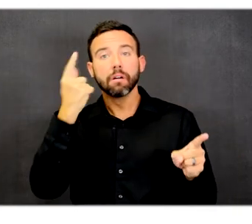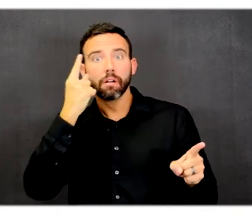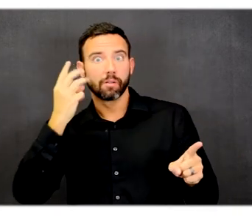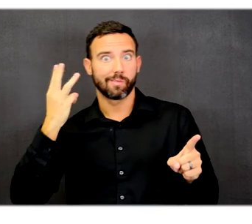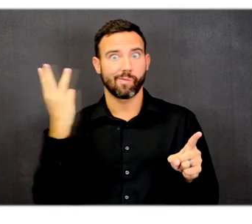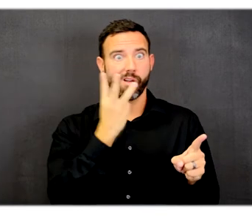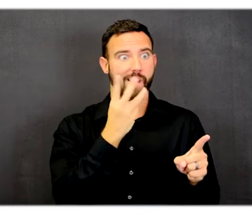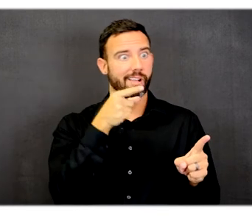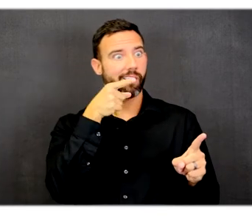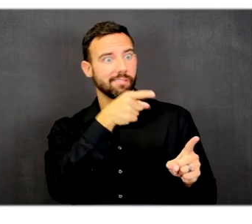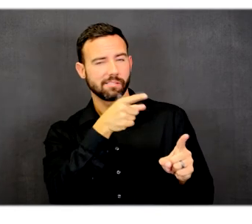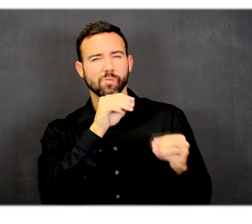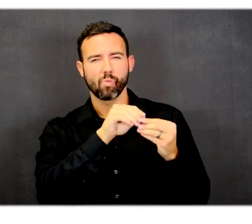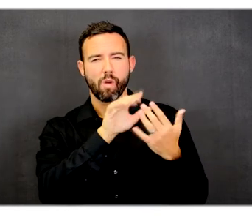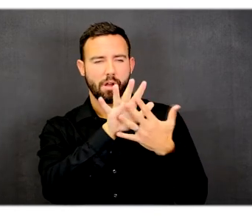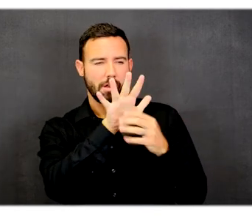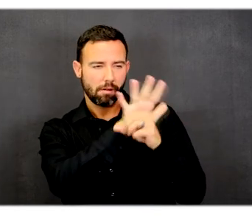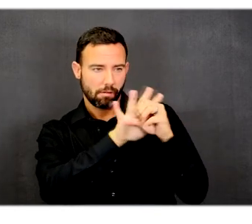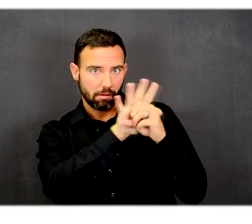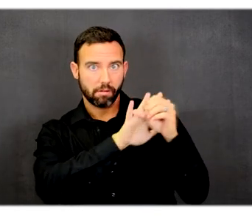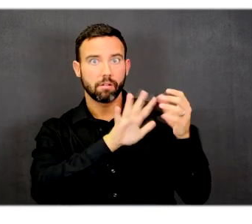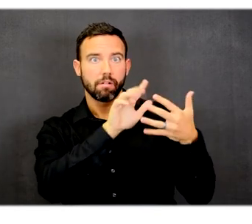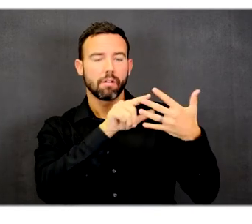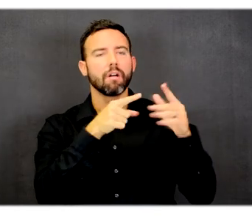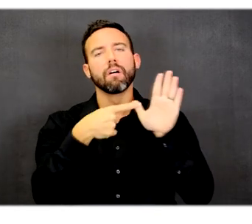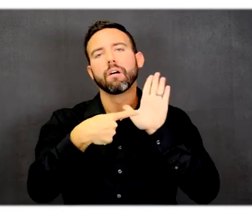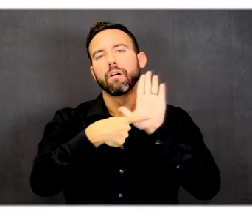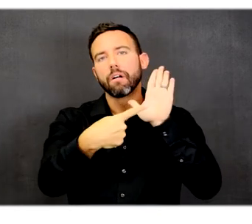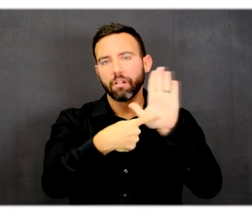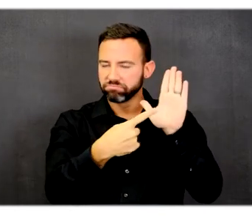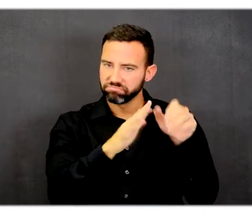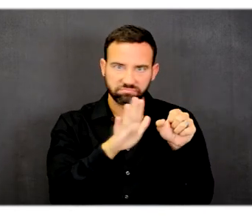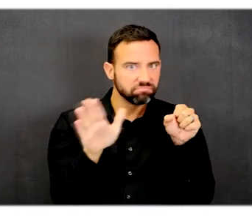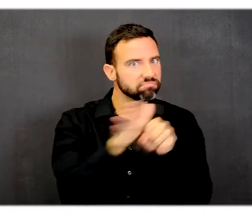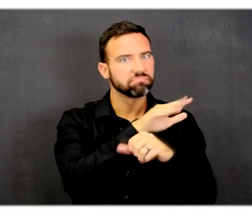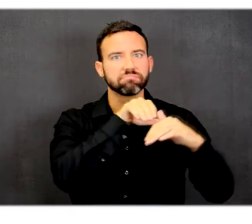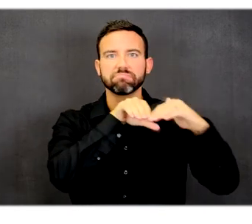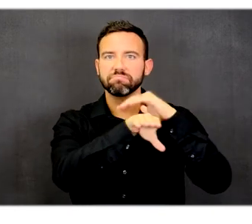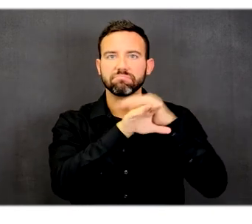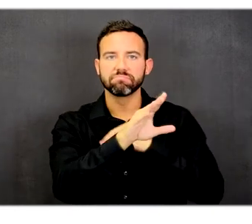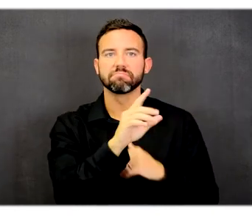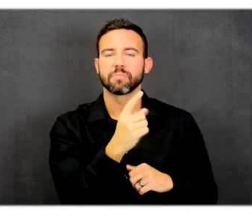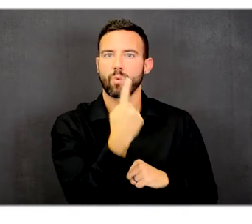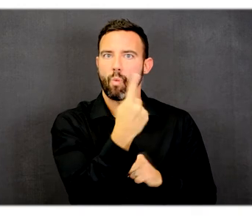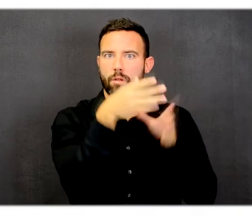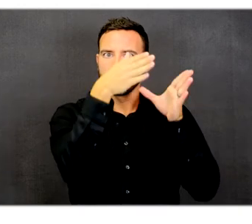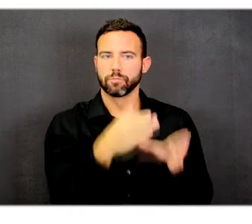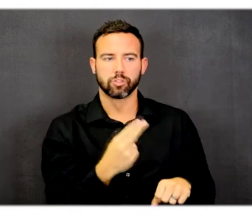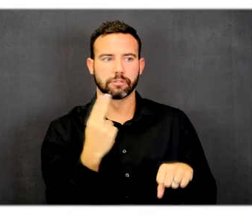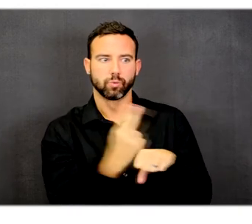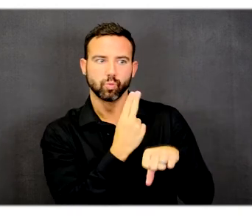there is a shaded area directly across that represents one of the fully accessible single-use facilities.